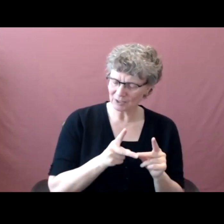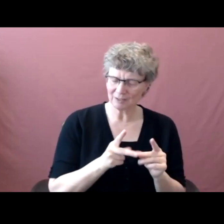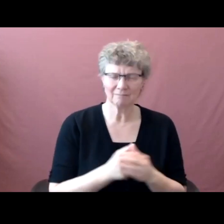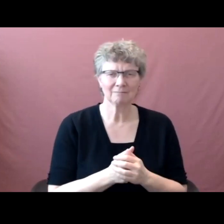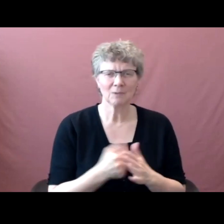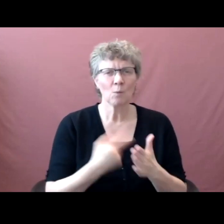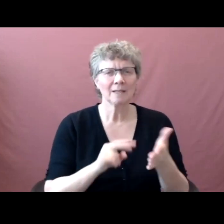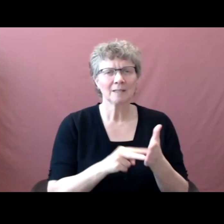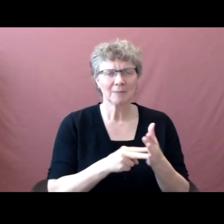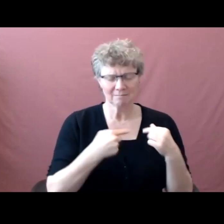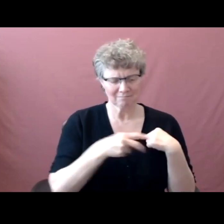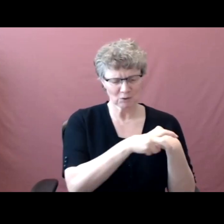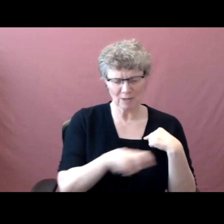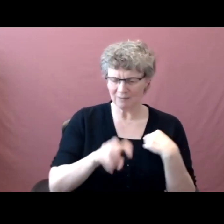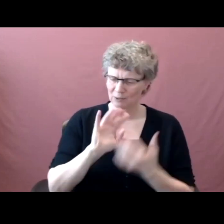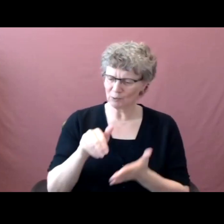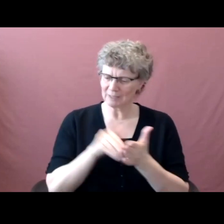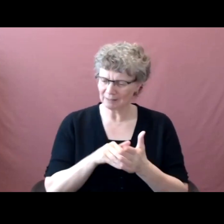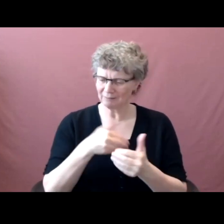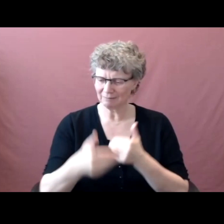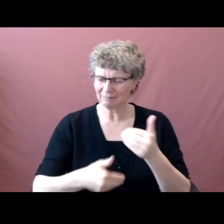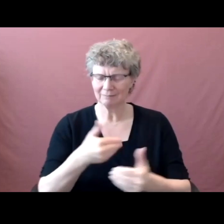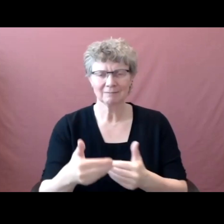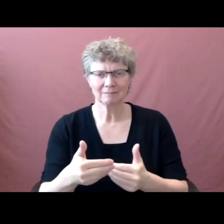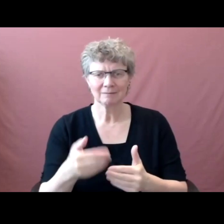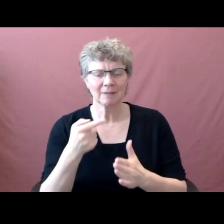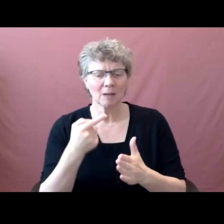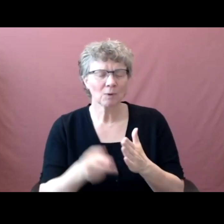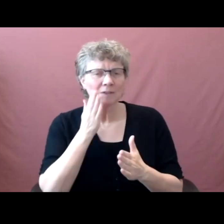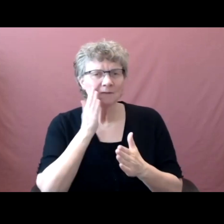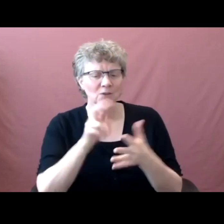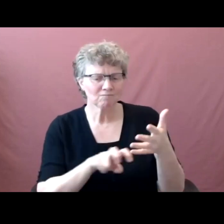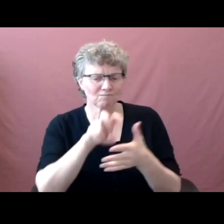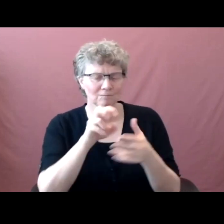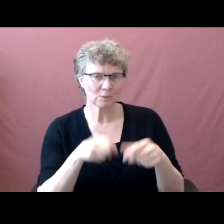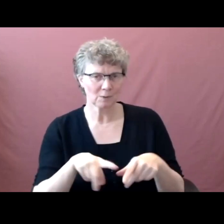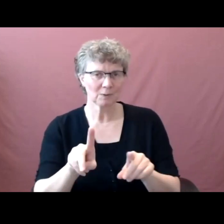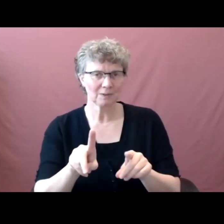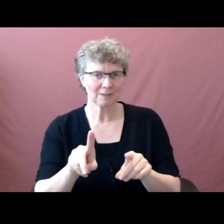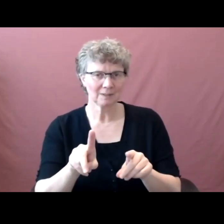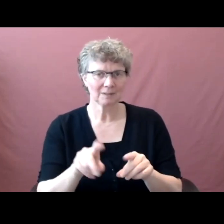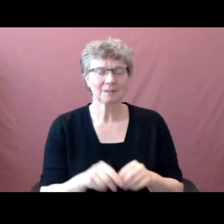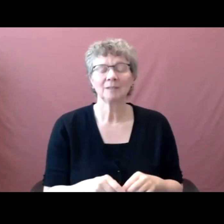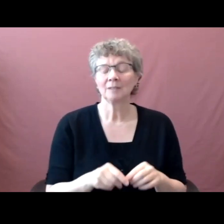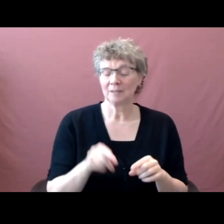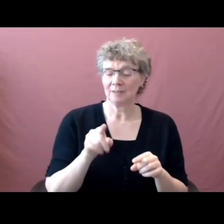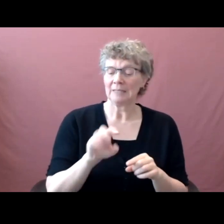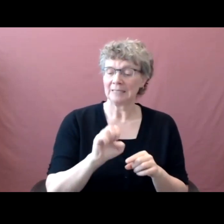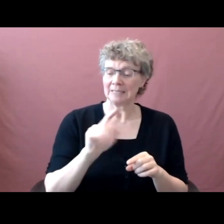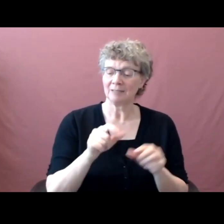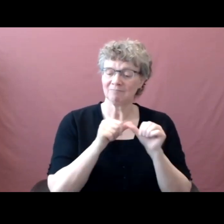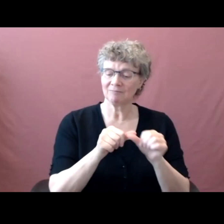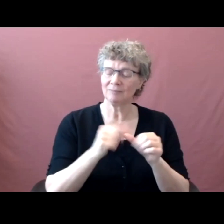throughout the process of implementing our model, we do commit to continuing to share timely, transparent and truthful